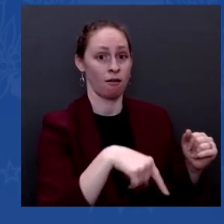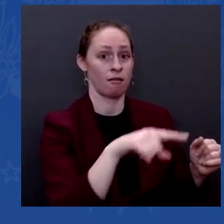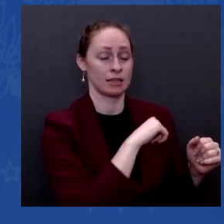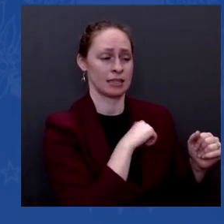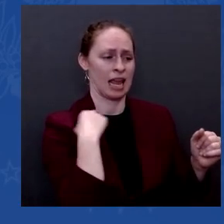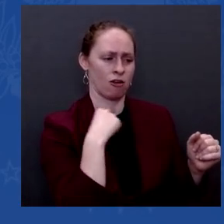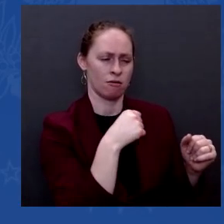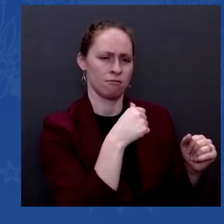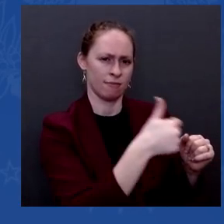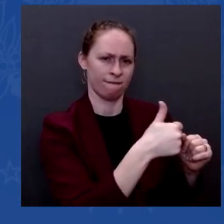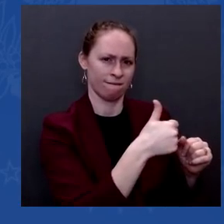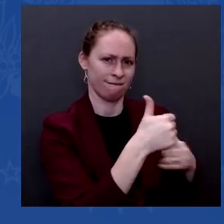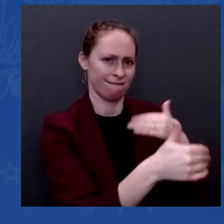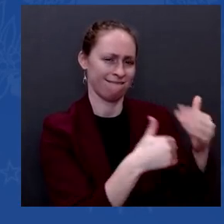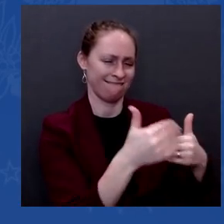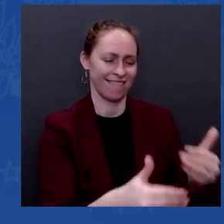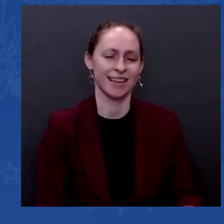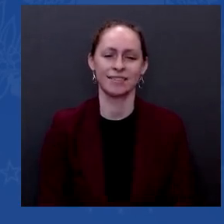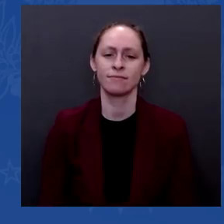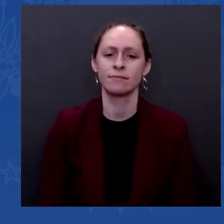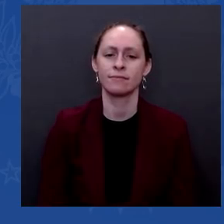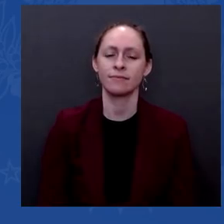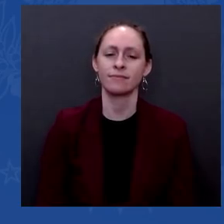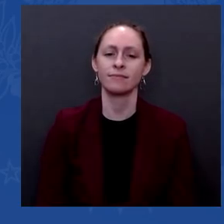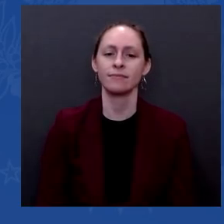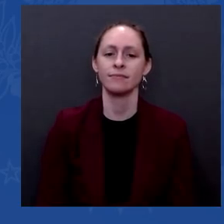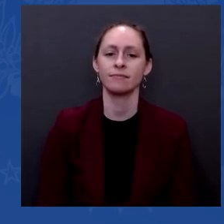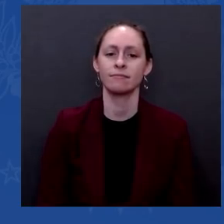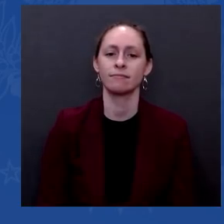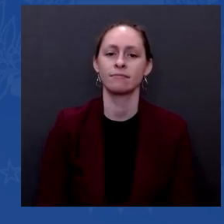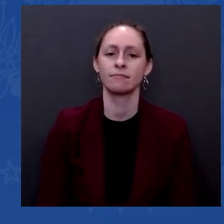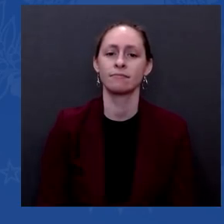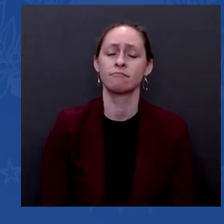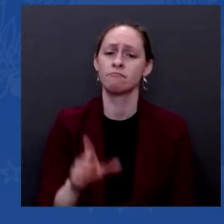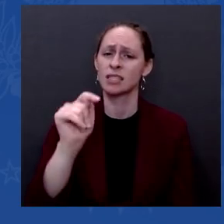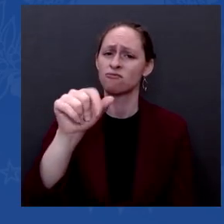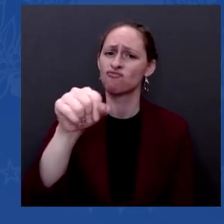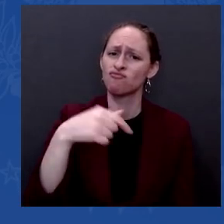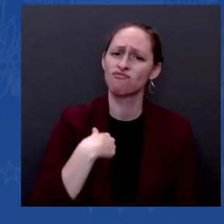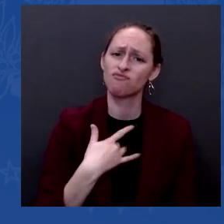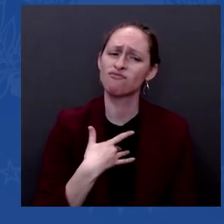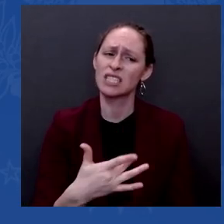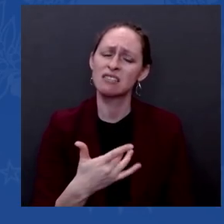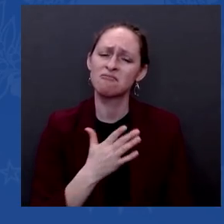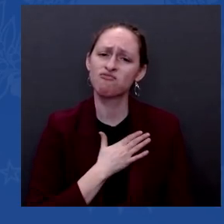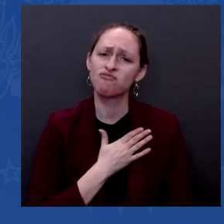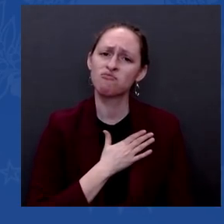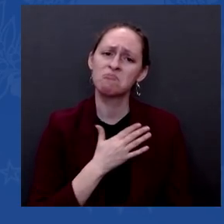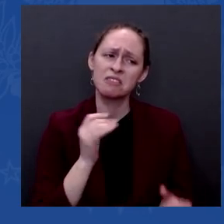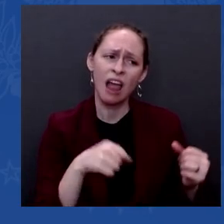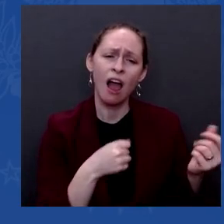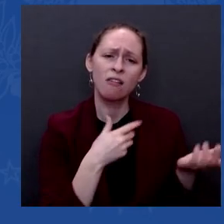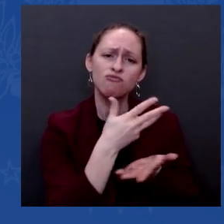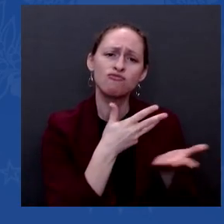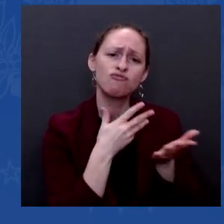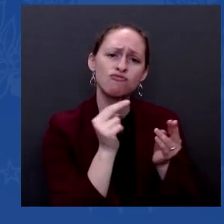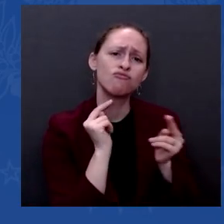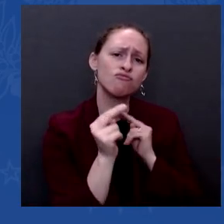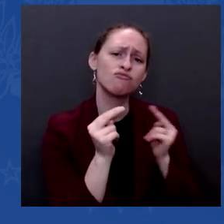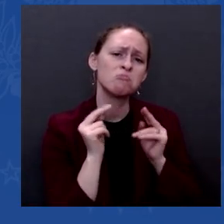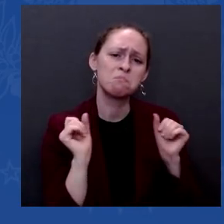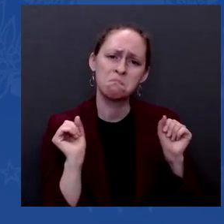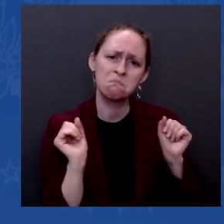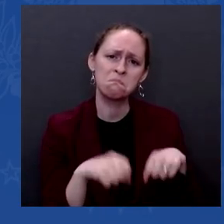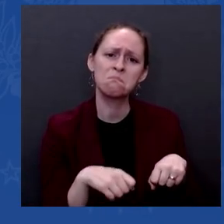things done. And I've been in the past relatively successful at it in the United States Senate, even as vice president. But I